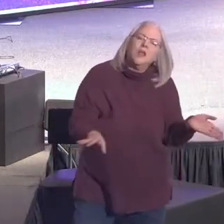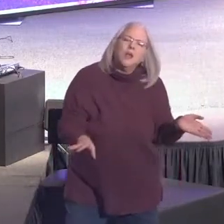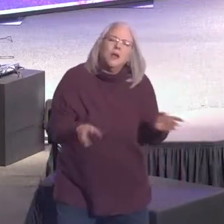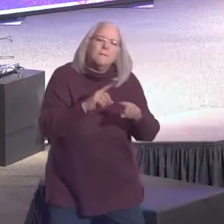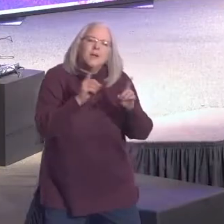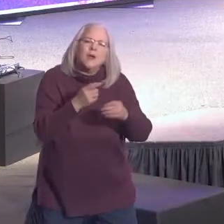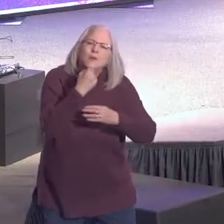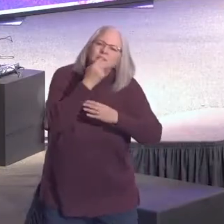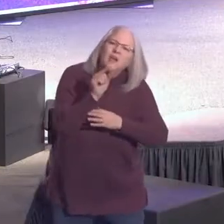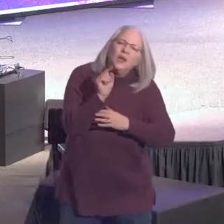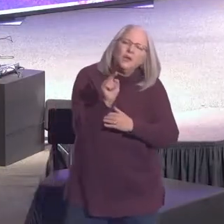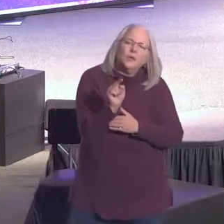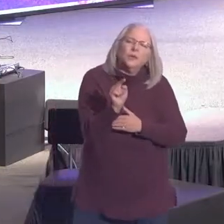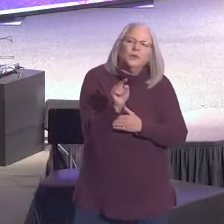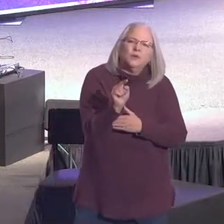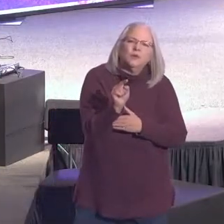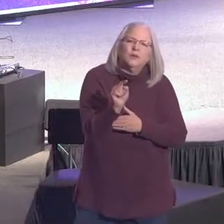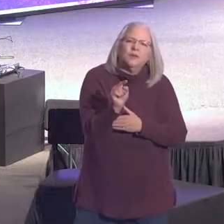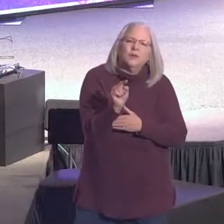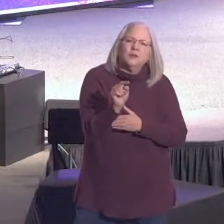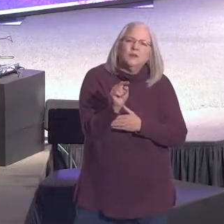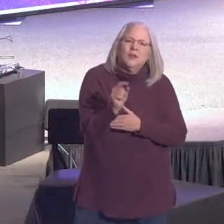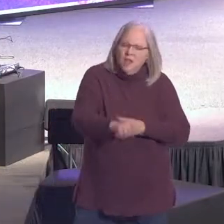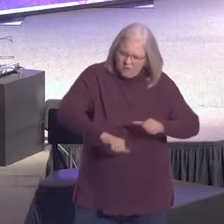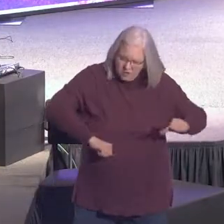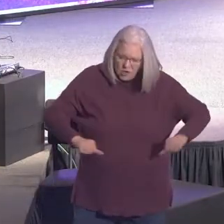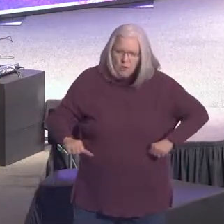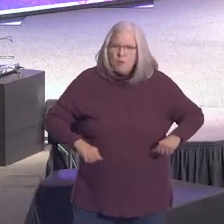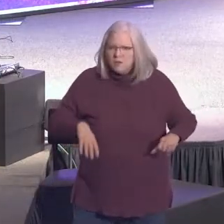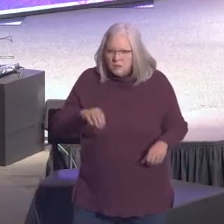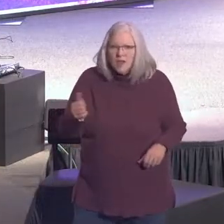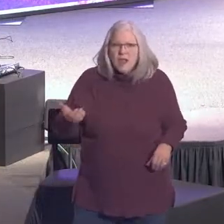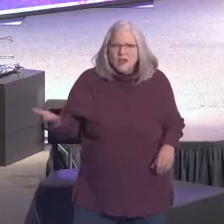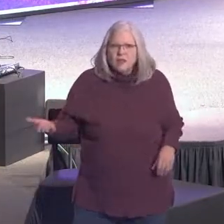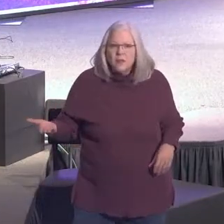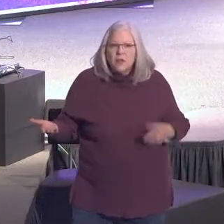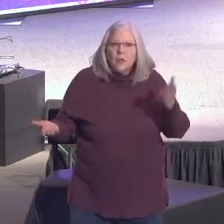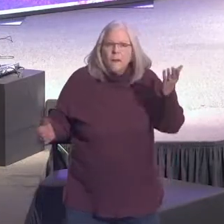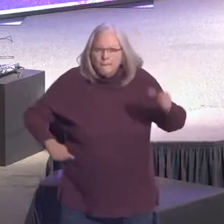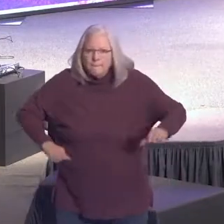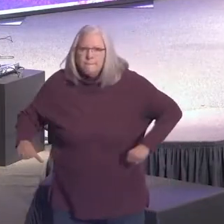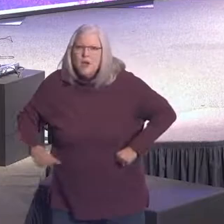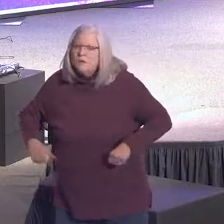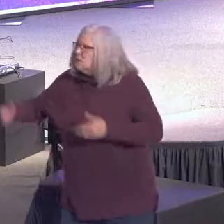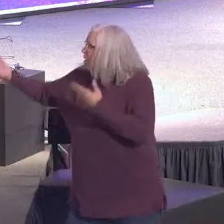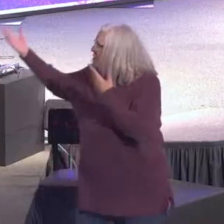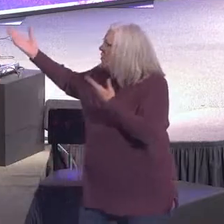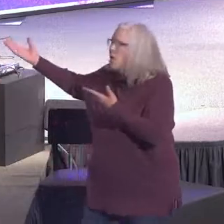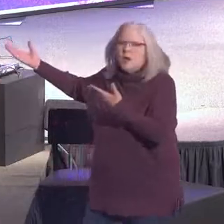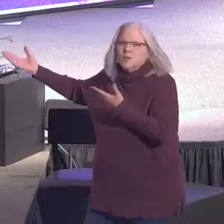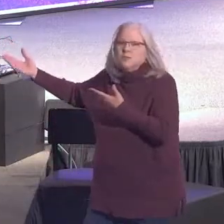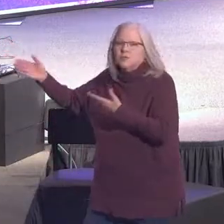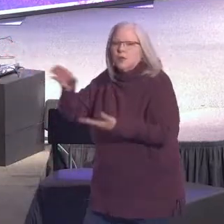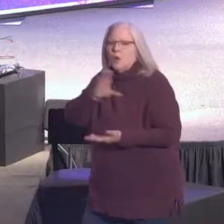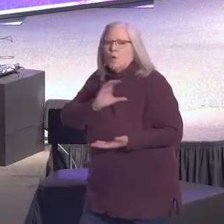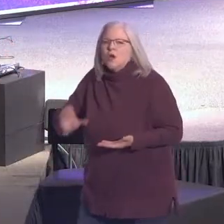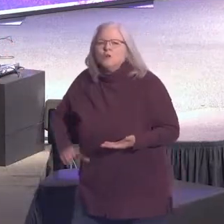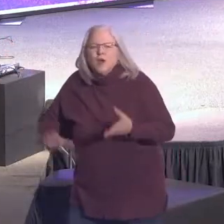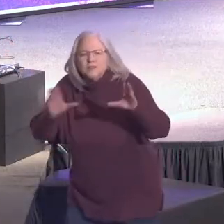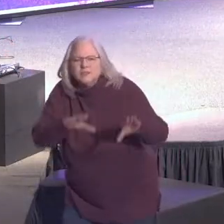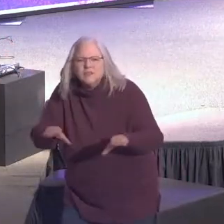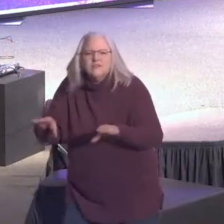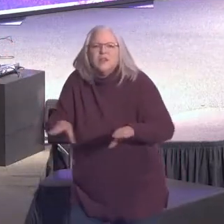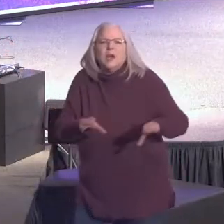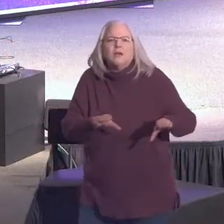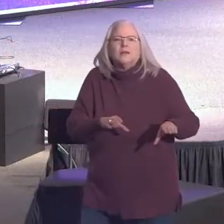but I want to tell you, if you're going to boast in anything, let's boast in the cross. What Christ has done. There are